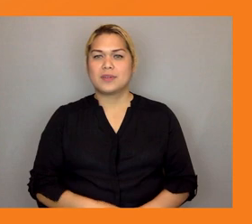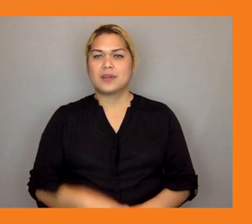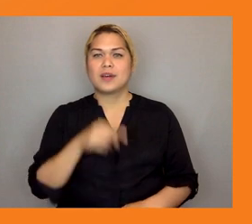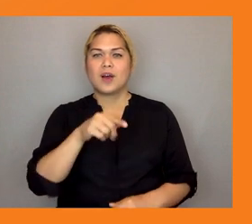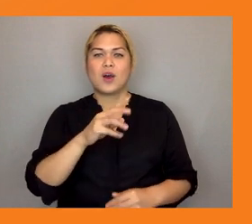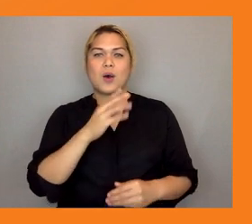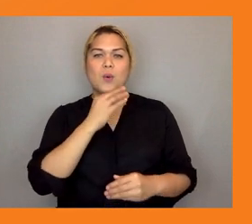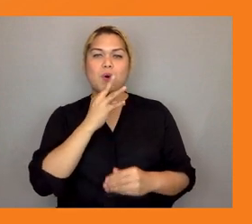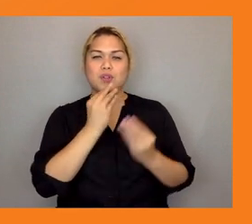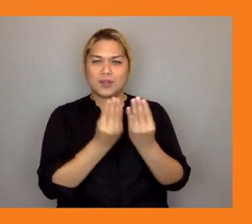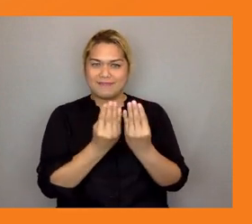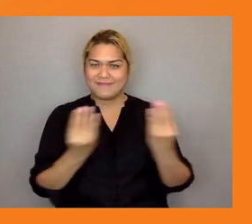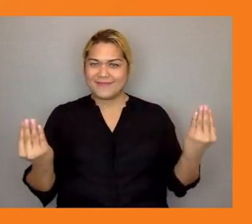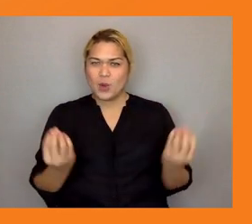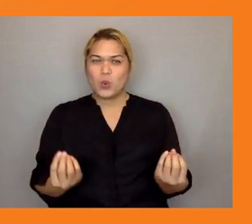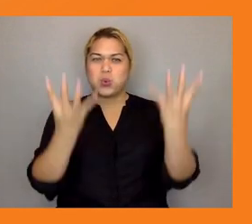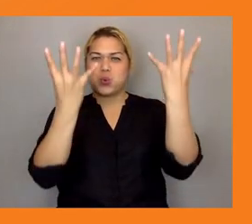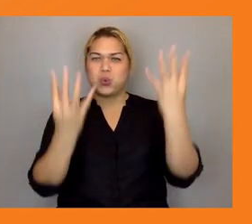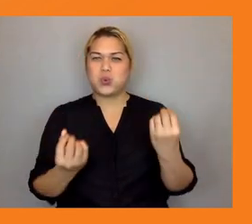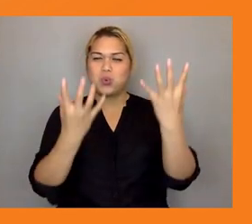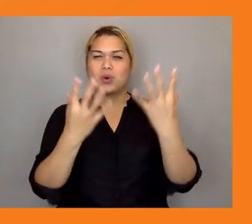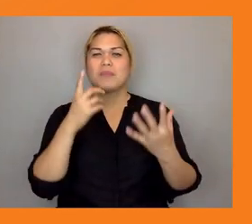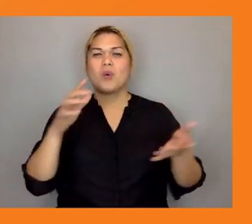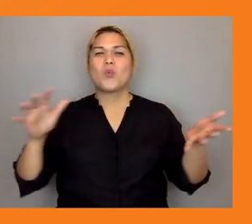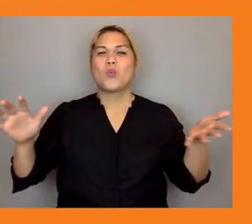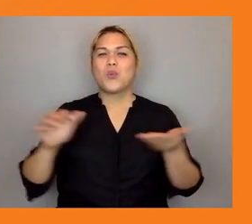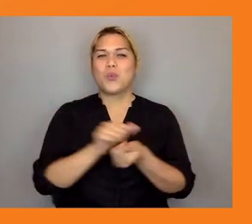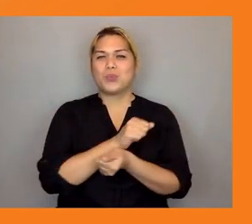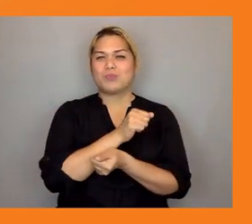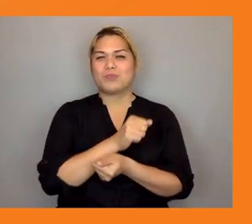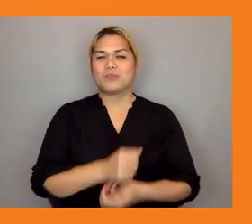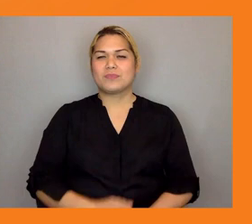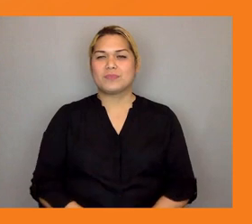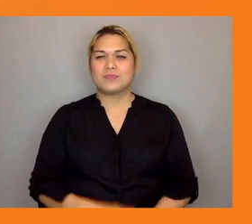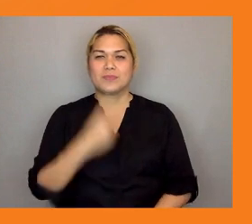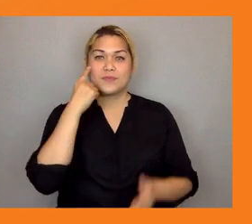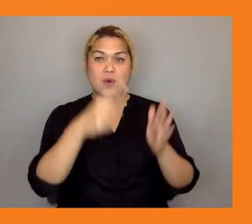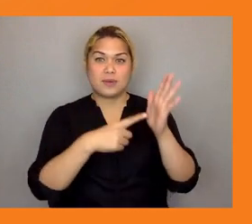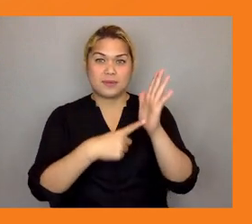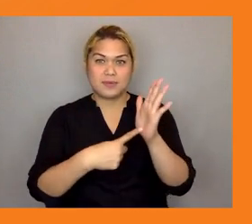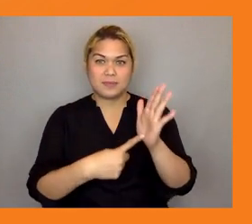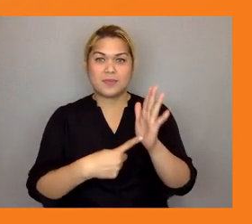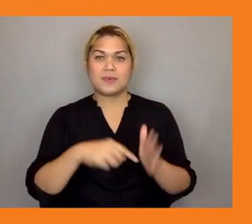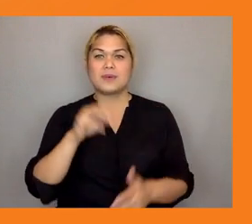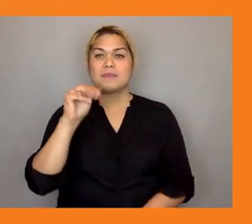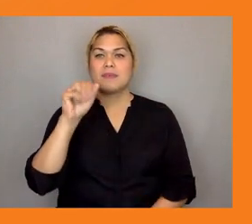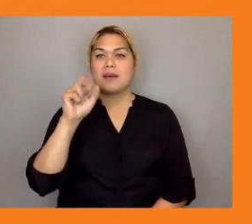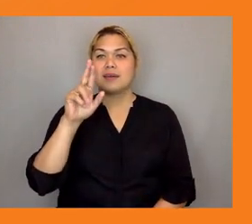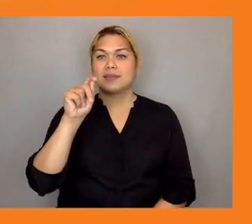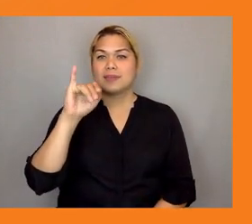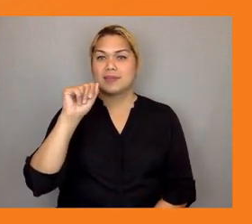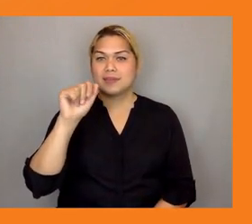projects that youth are leading uh for example in the marshall islands and kiribats um uh same still with the water security